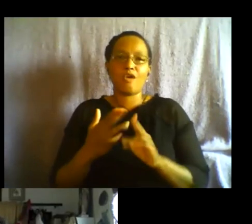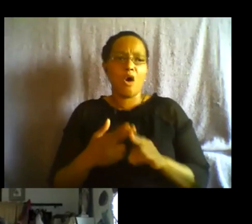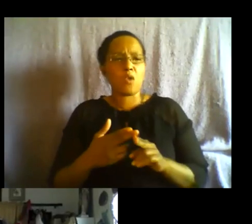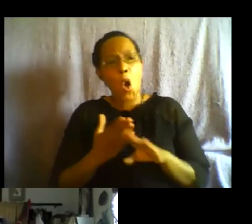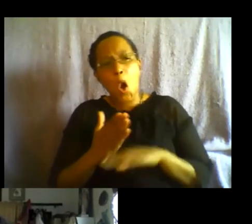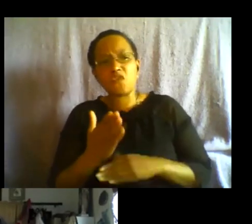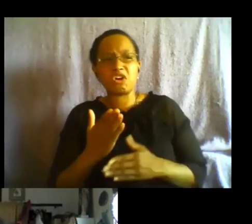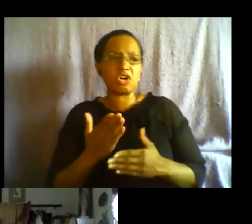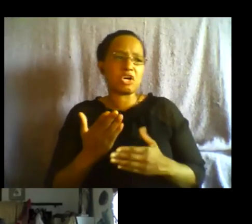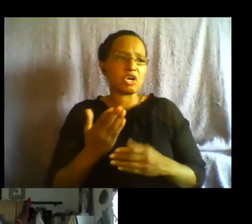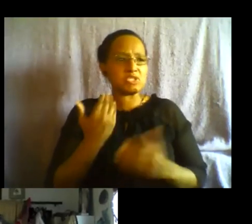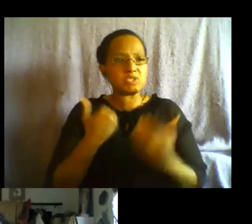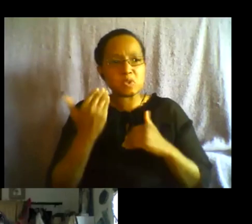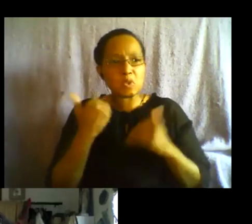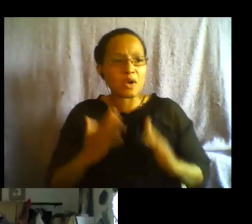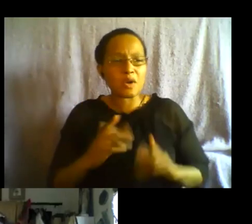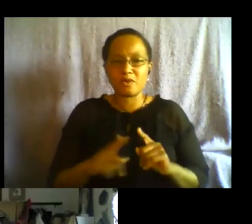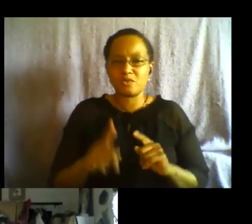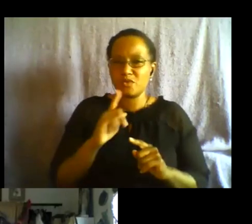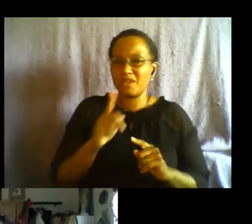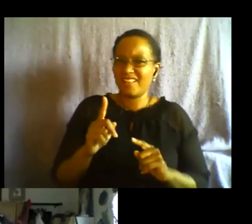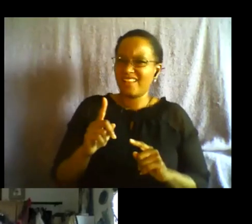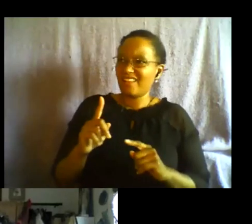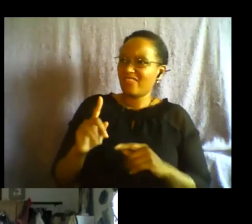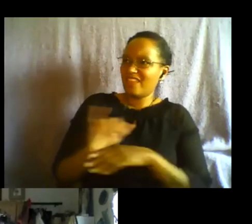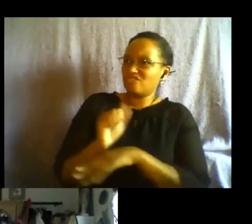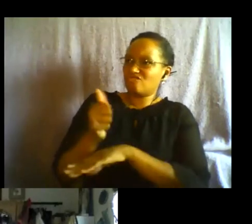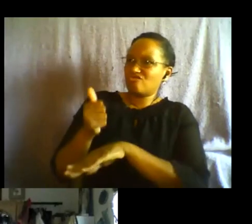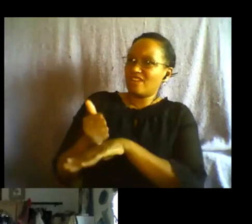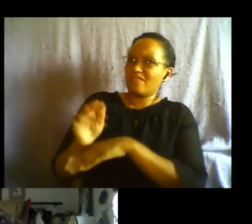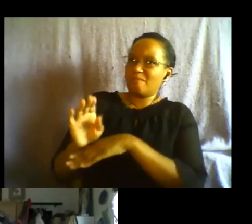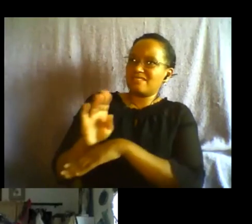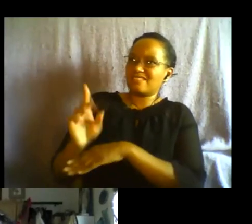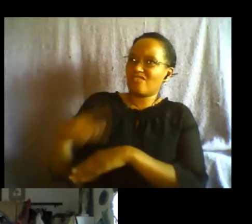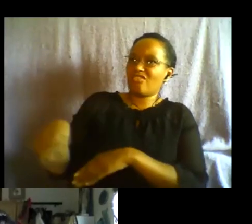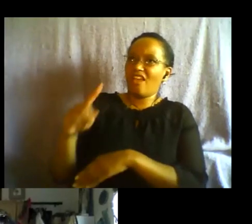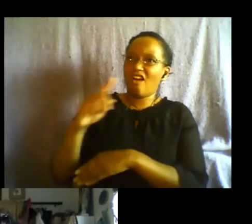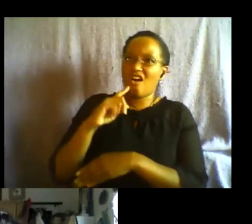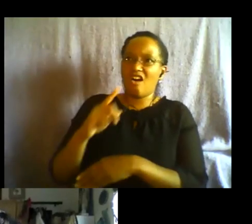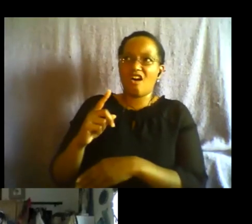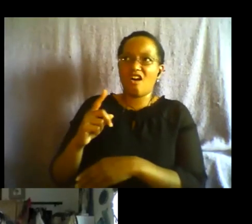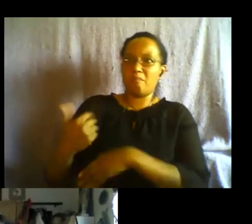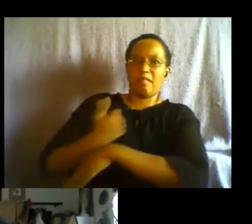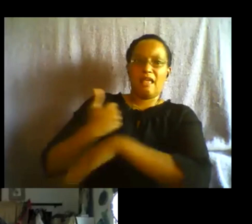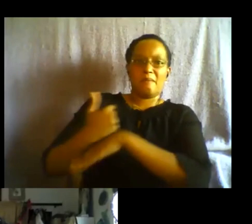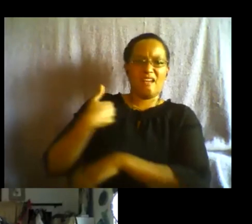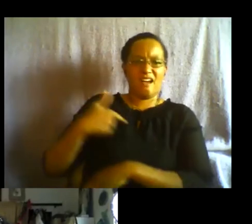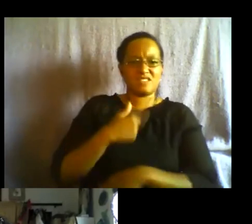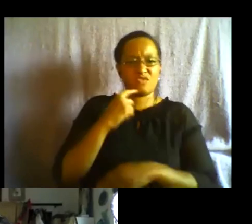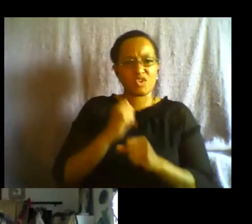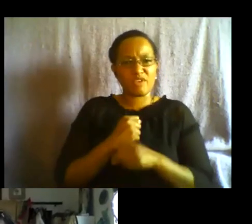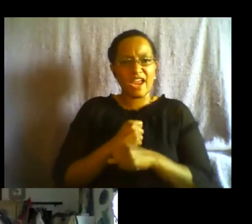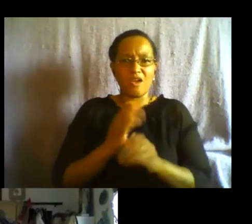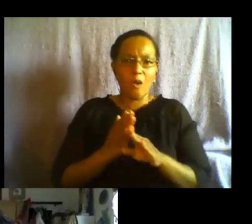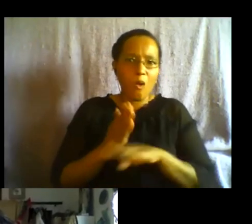pulling out the fat of the land and like and then blaming us for you know creating over consumption and um